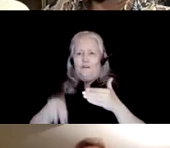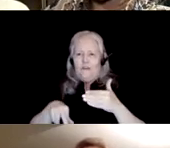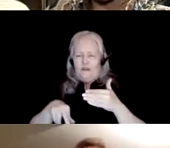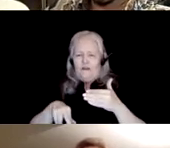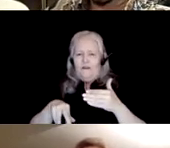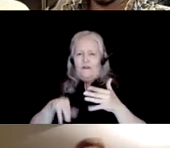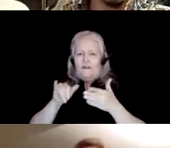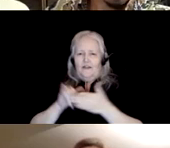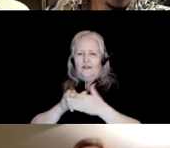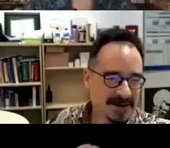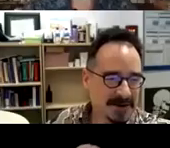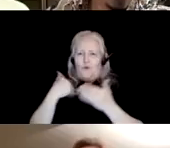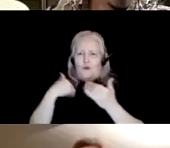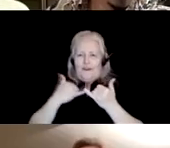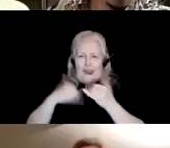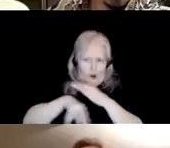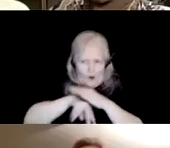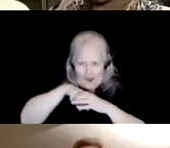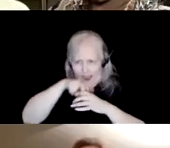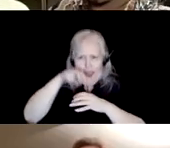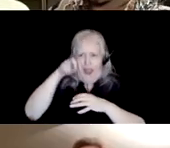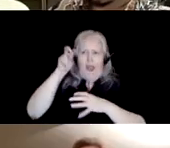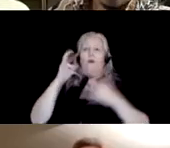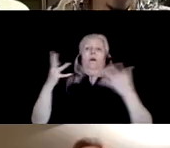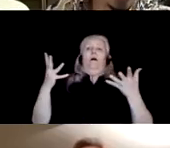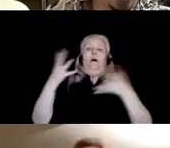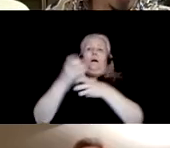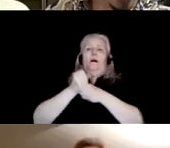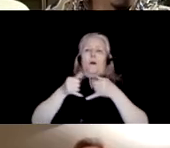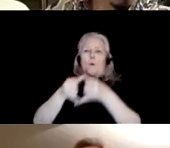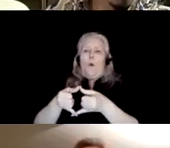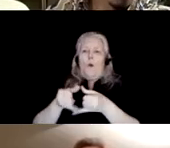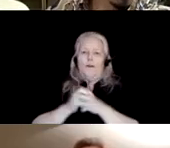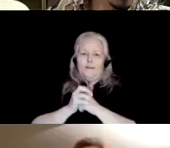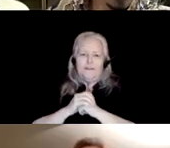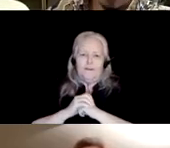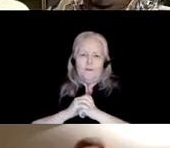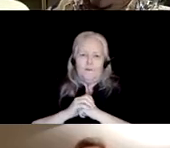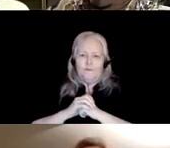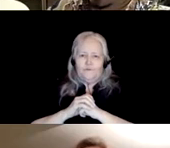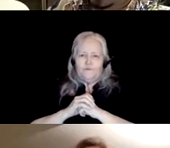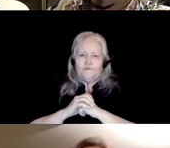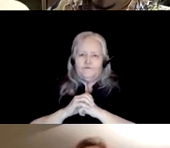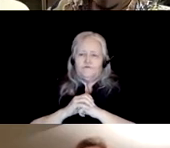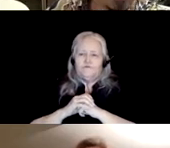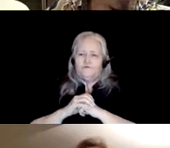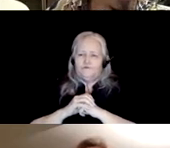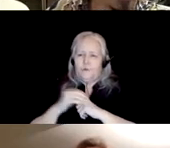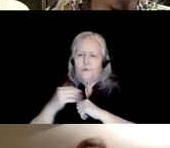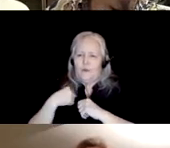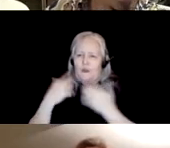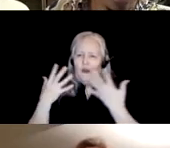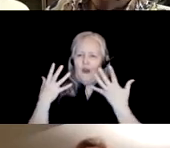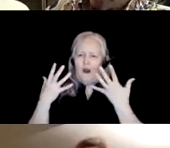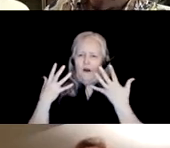from the nether regions and be honored with this award um and i want to uh